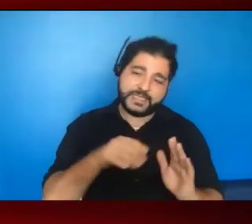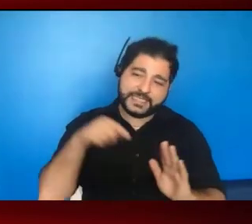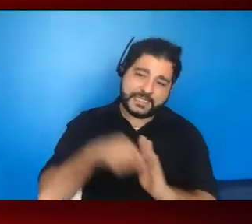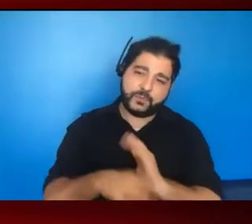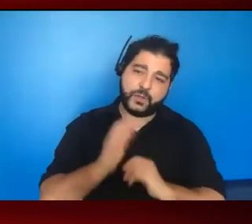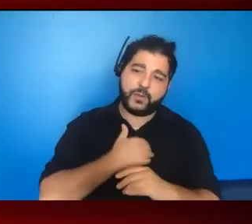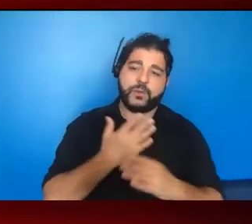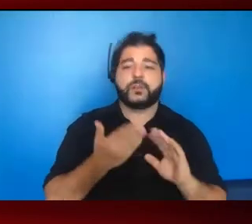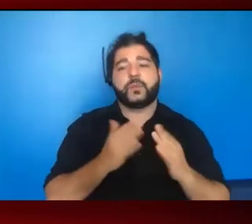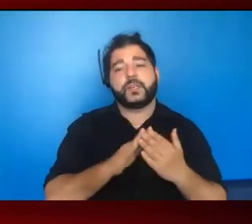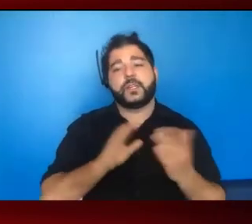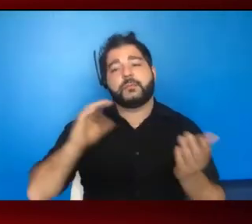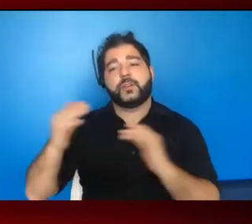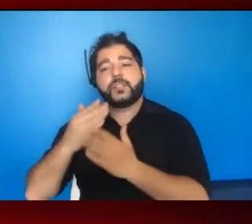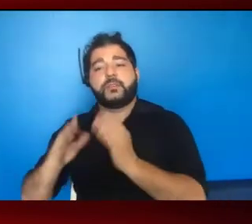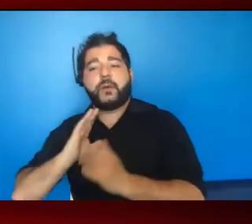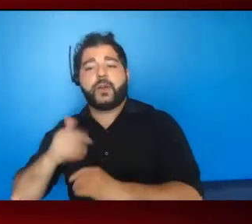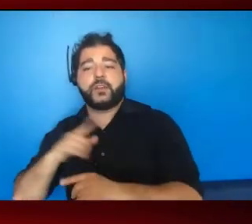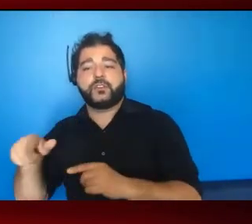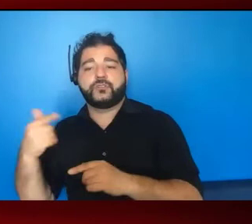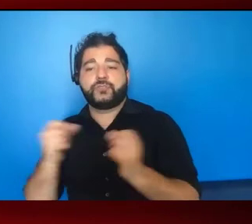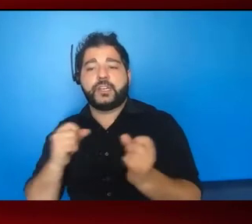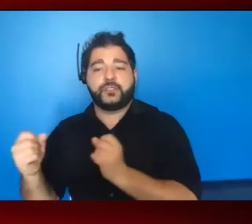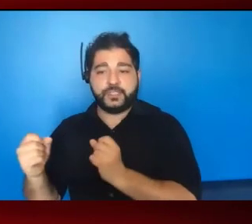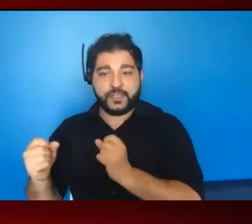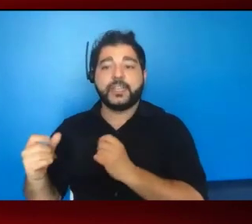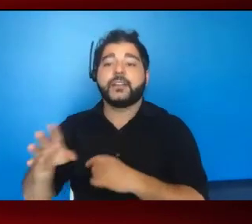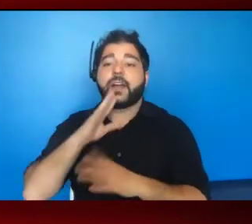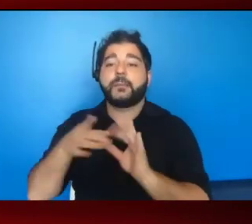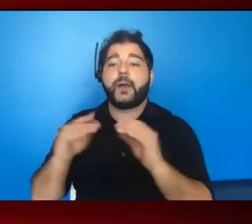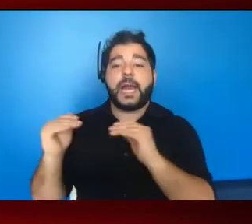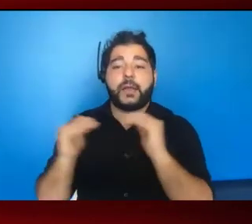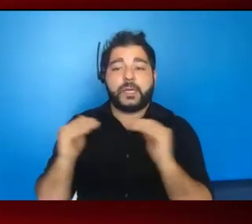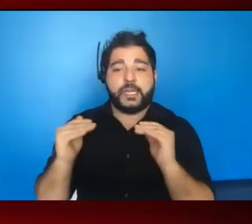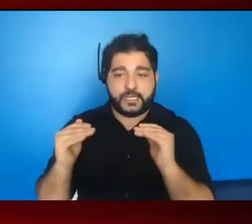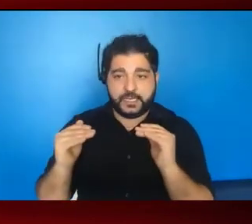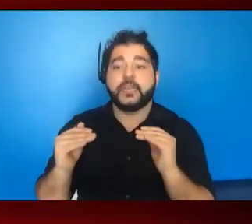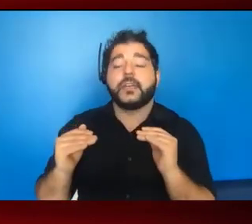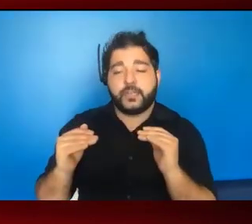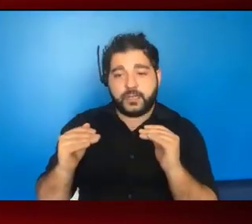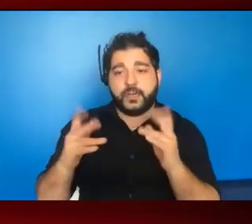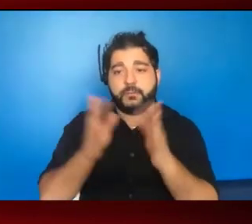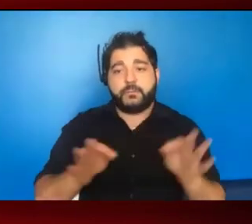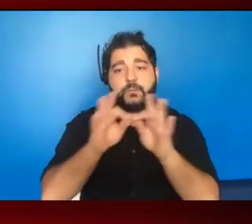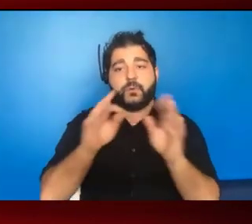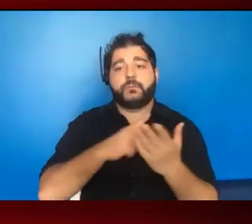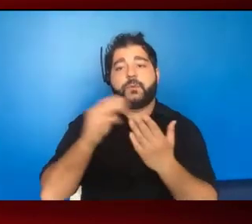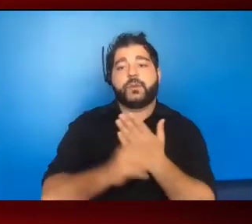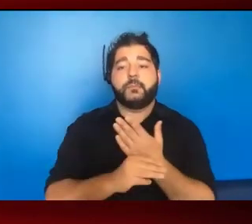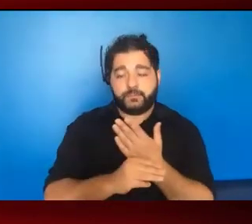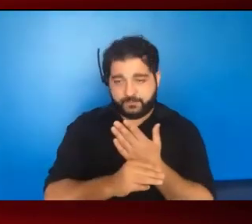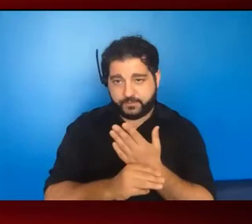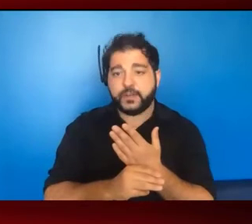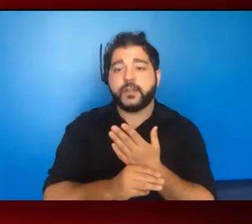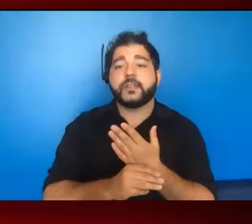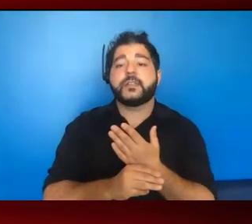than we can through some of our other strategies. And speaking of equity, one of the really important programs or NOFOs that we